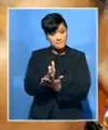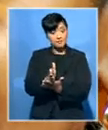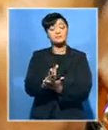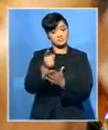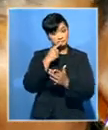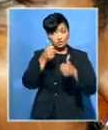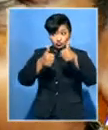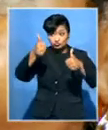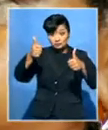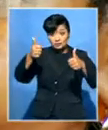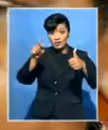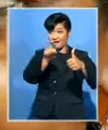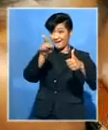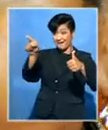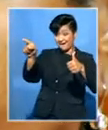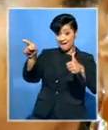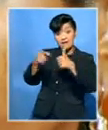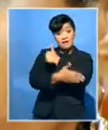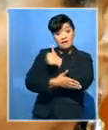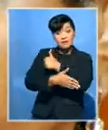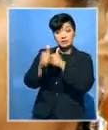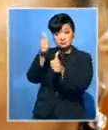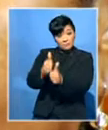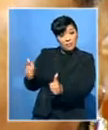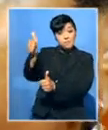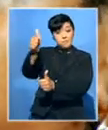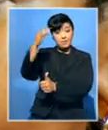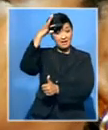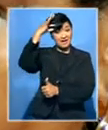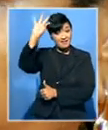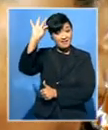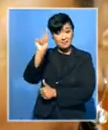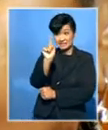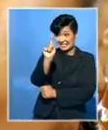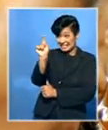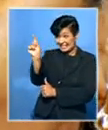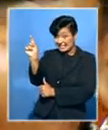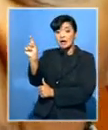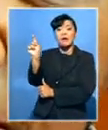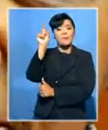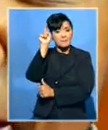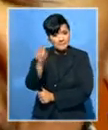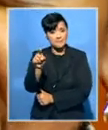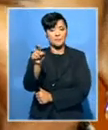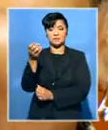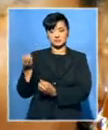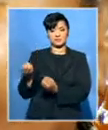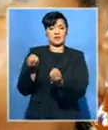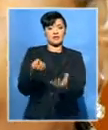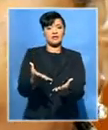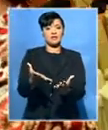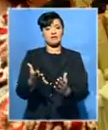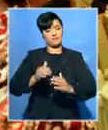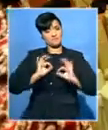from countries that the leaders in those countries, the heads of state, are willing to provide the leadership